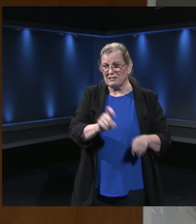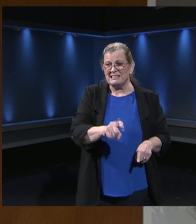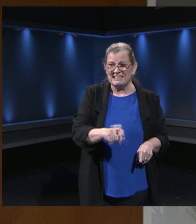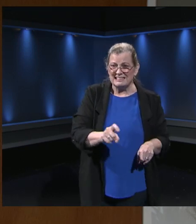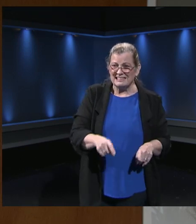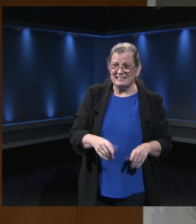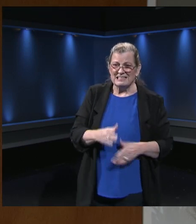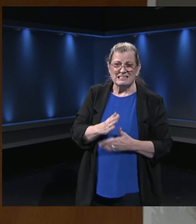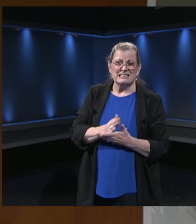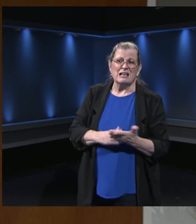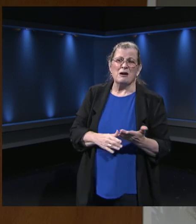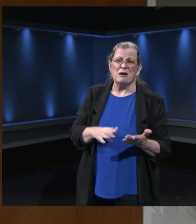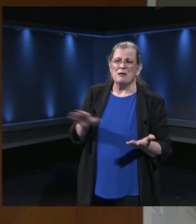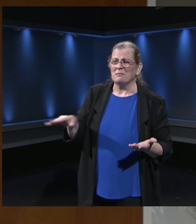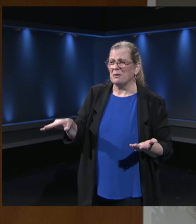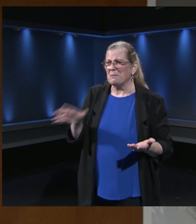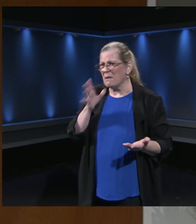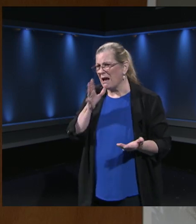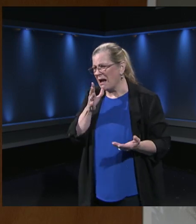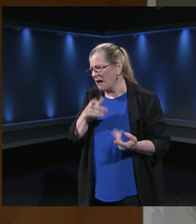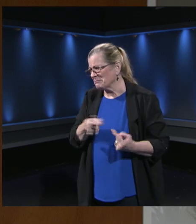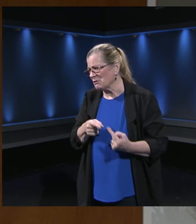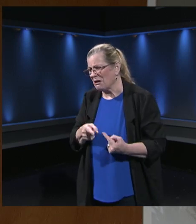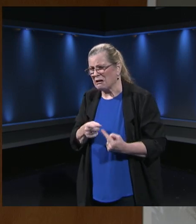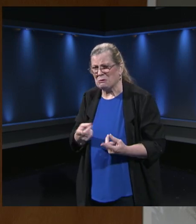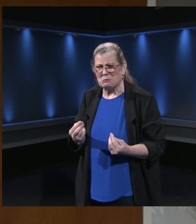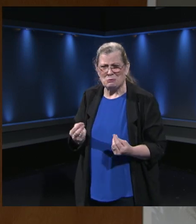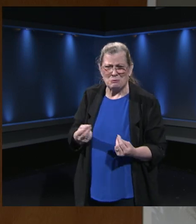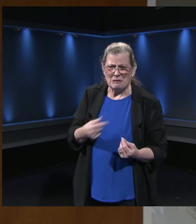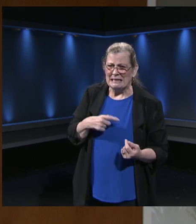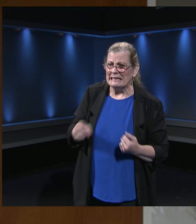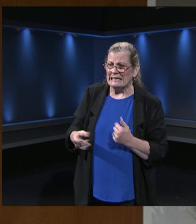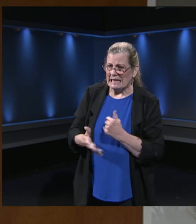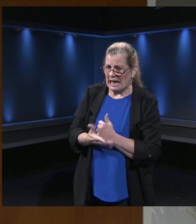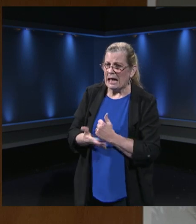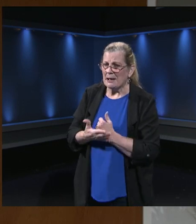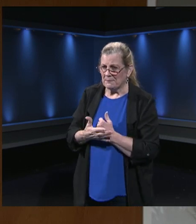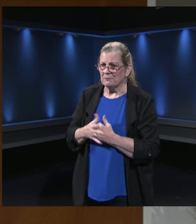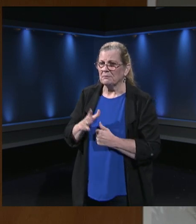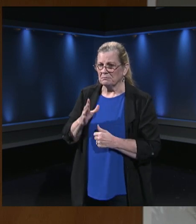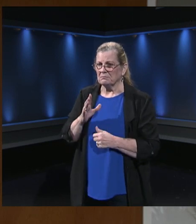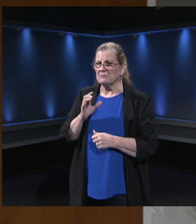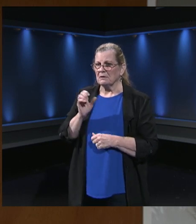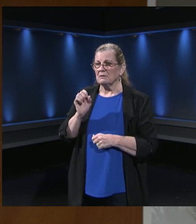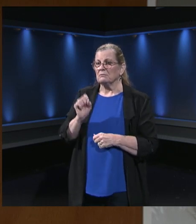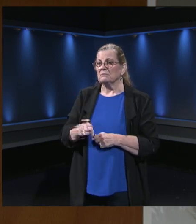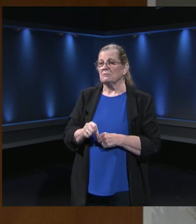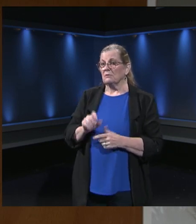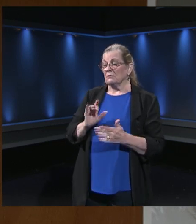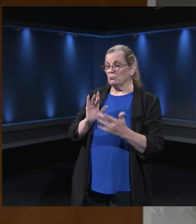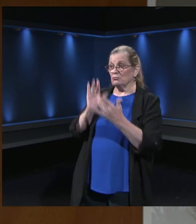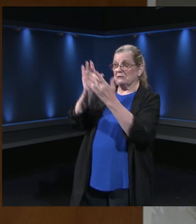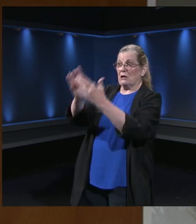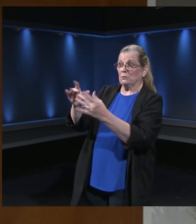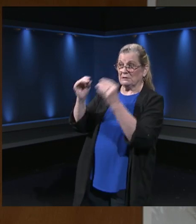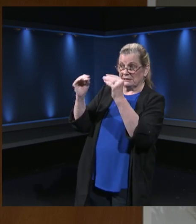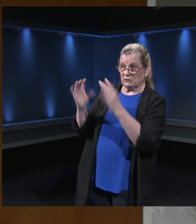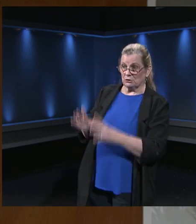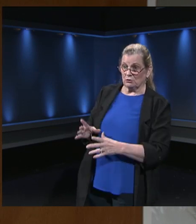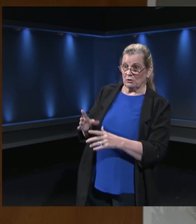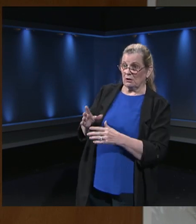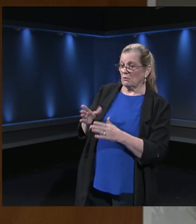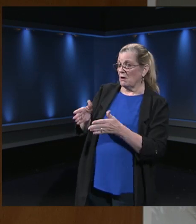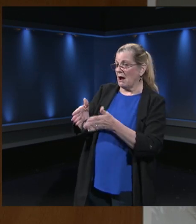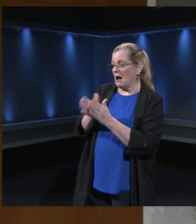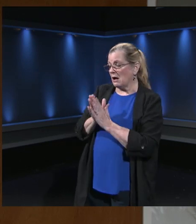your child is struggling without your support, you need to reach out quickly. I would say reach out to the teacher or the counselor,